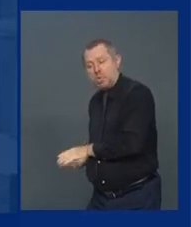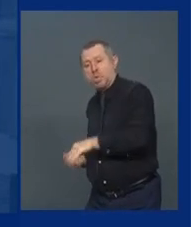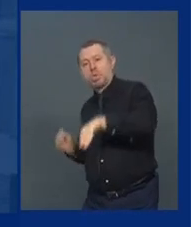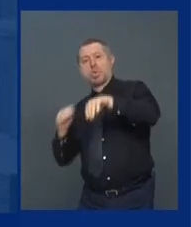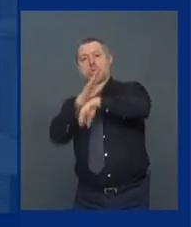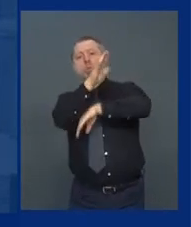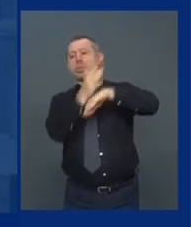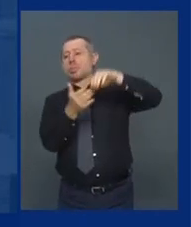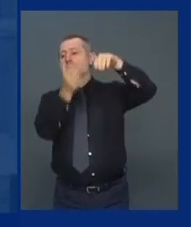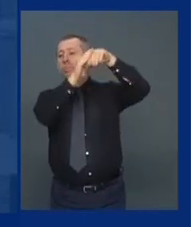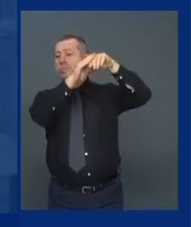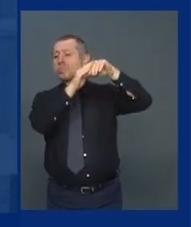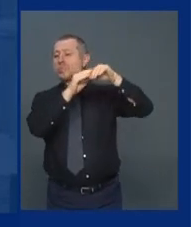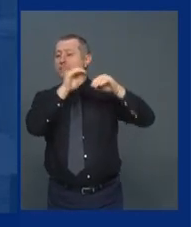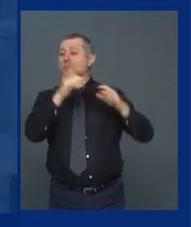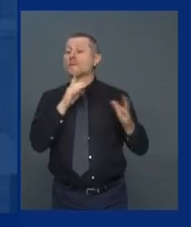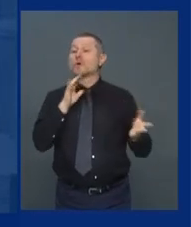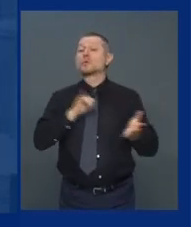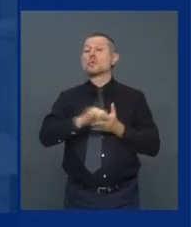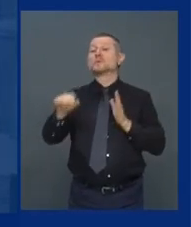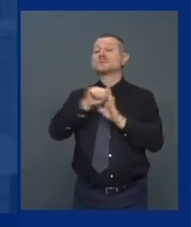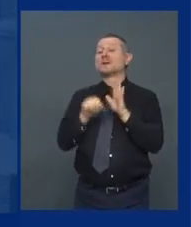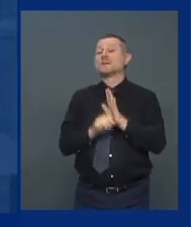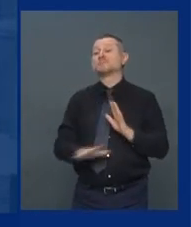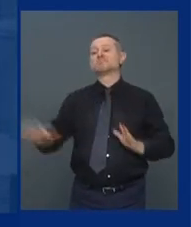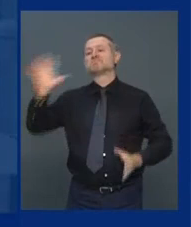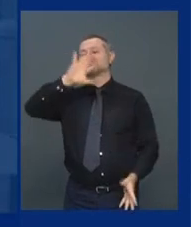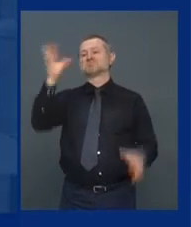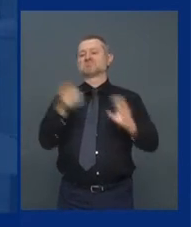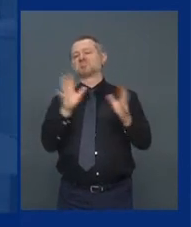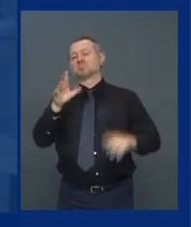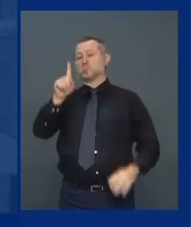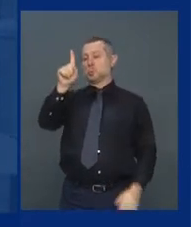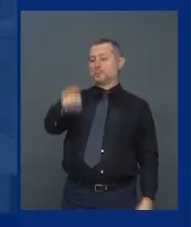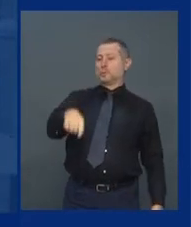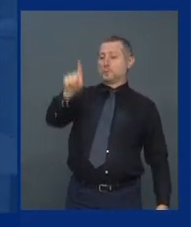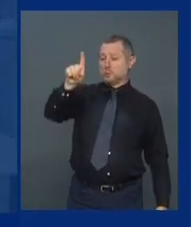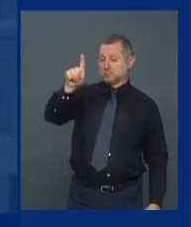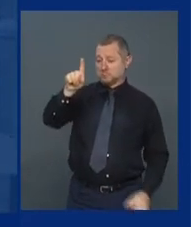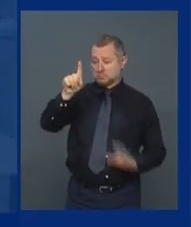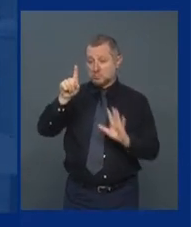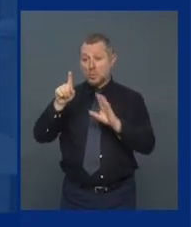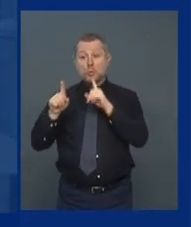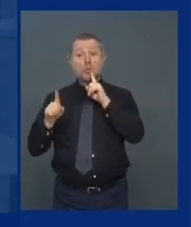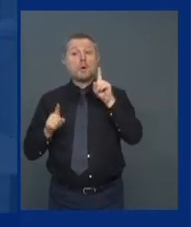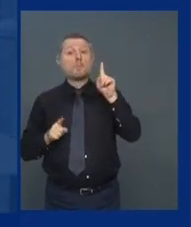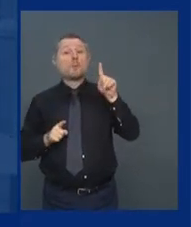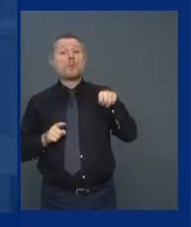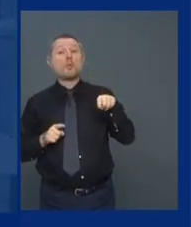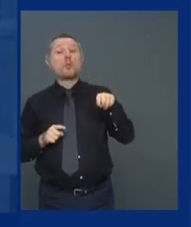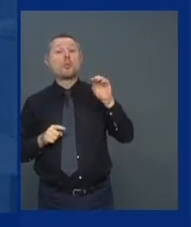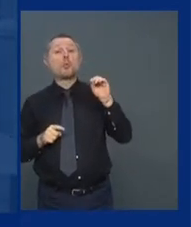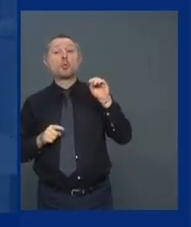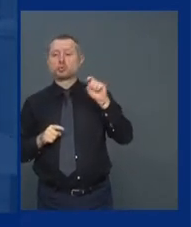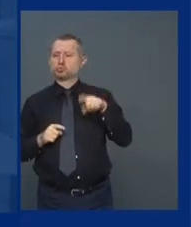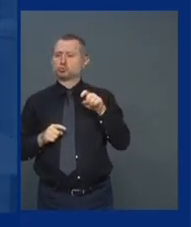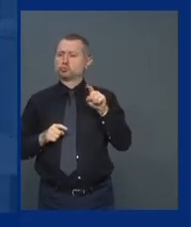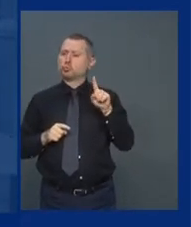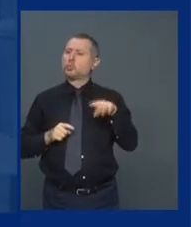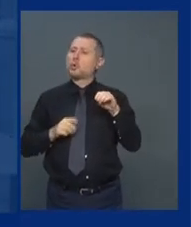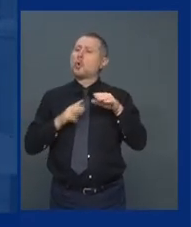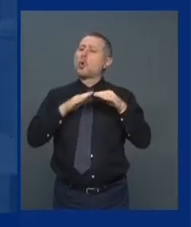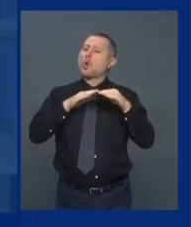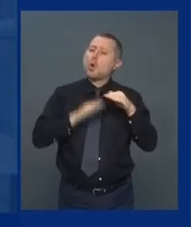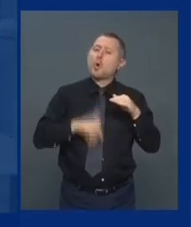1.1 is 1% is basically the lowest infection rate in the nation,